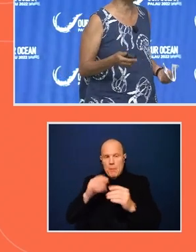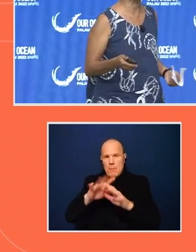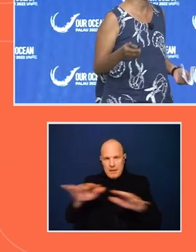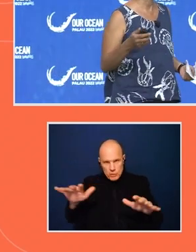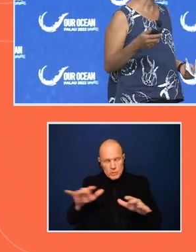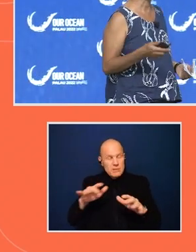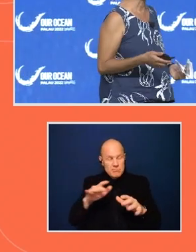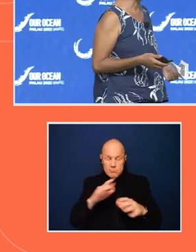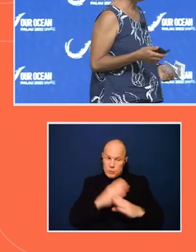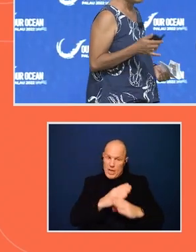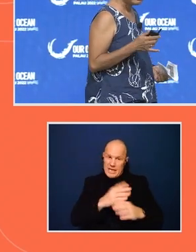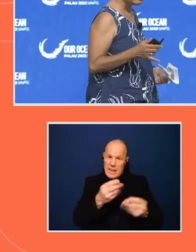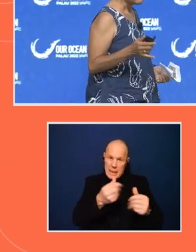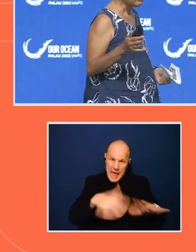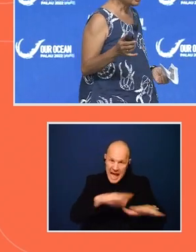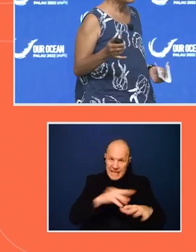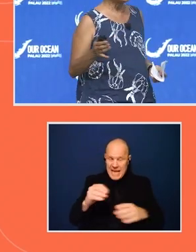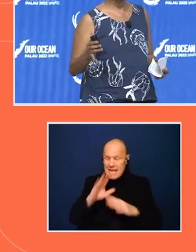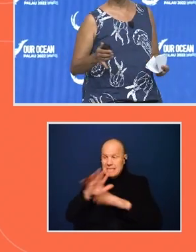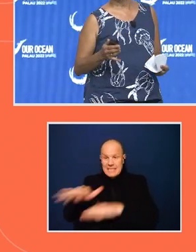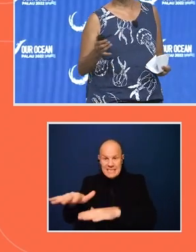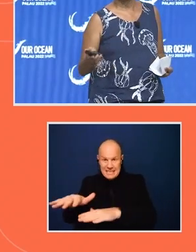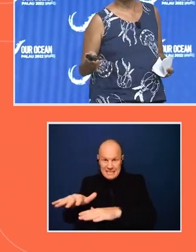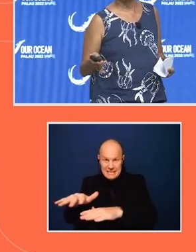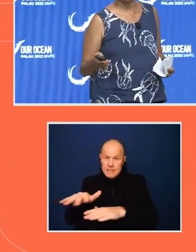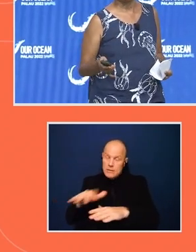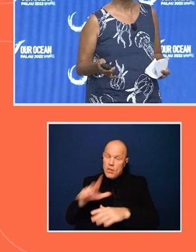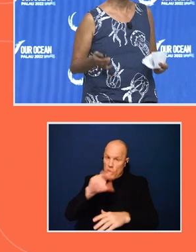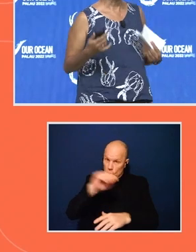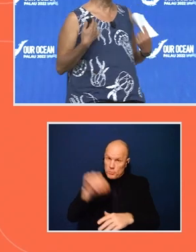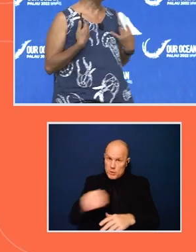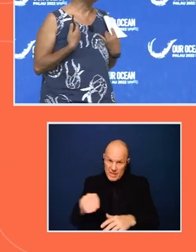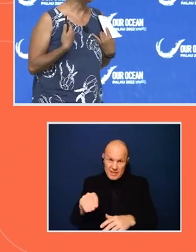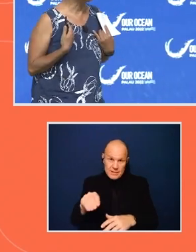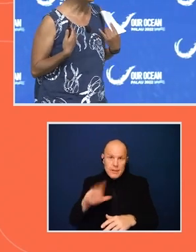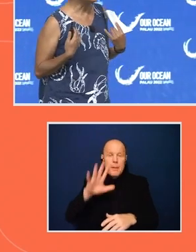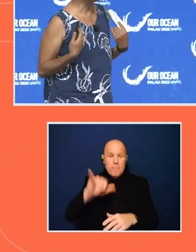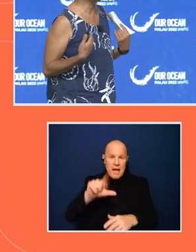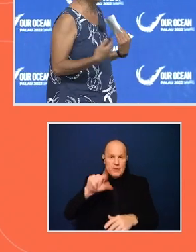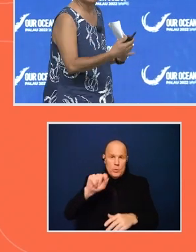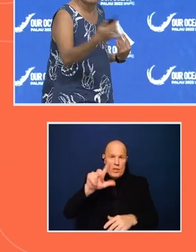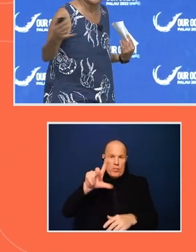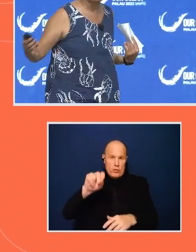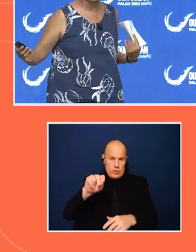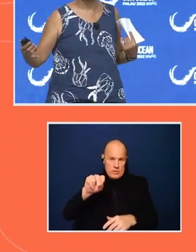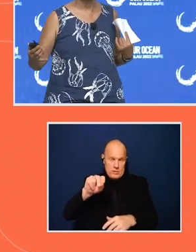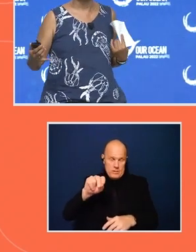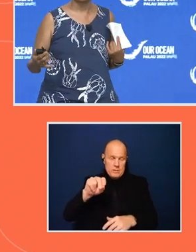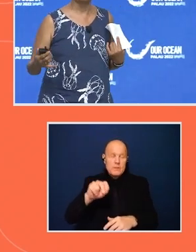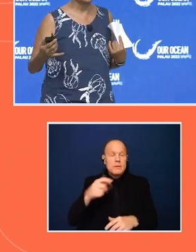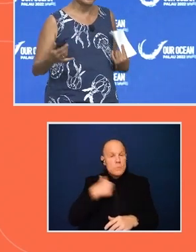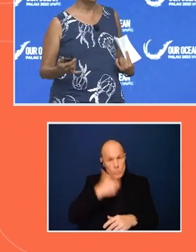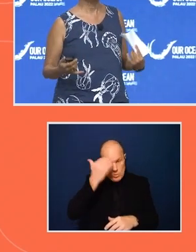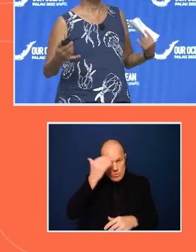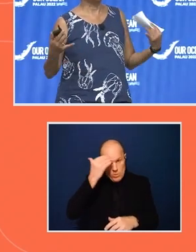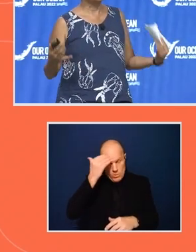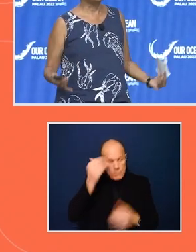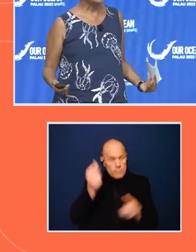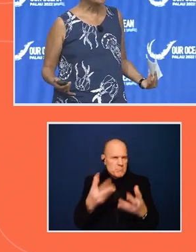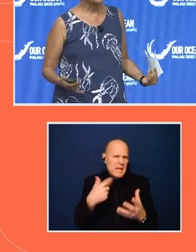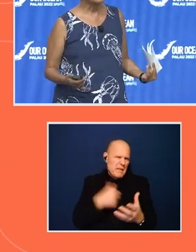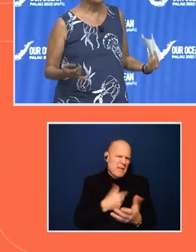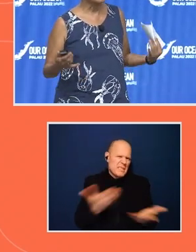30% of it by 2030. And we know, many of us here in the room today,